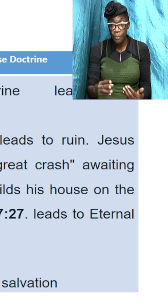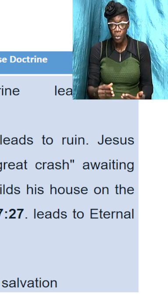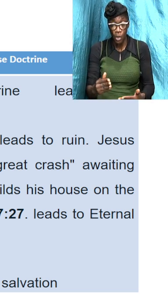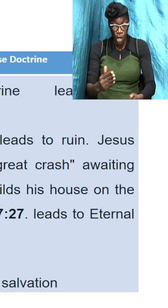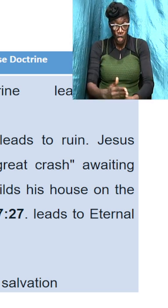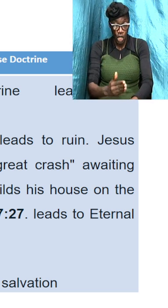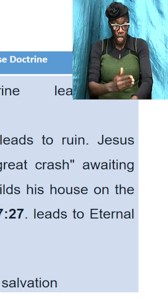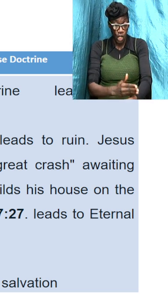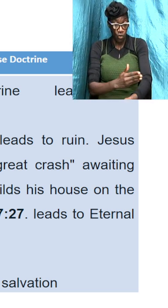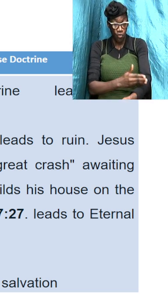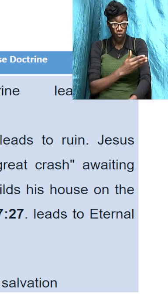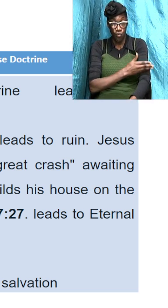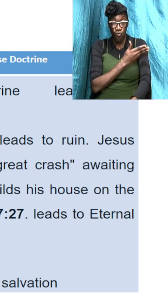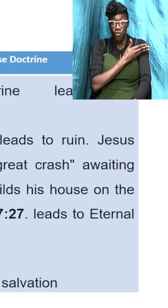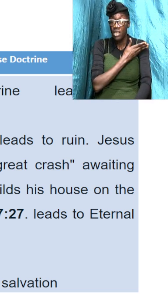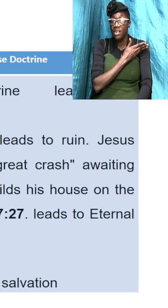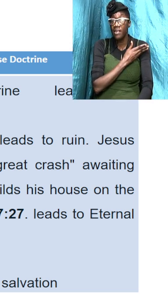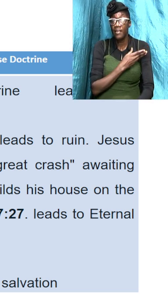it is raining